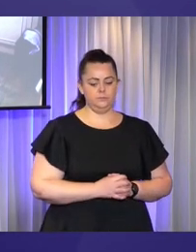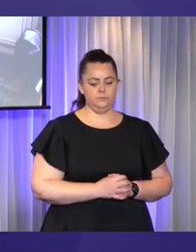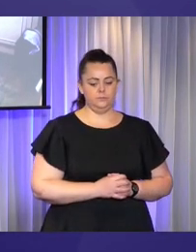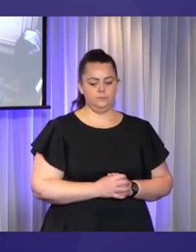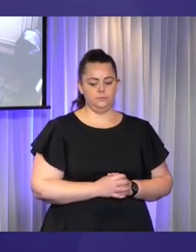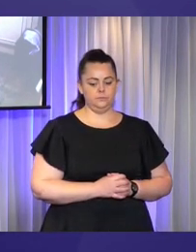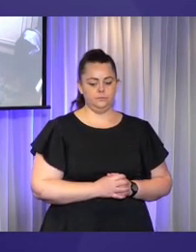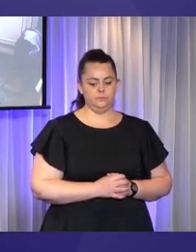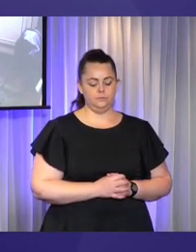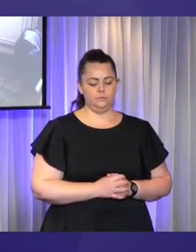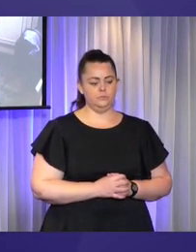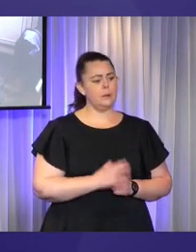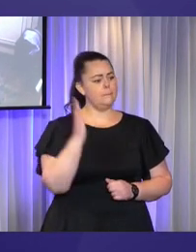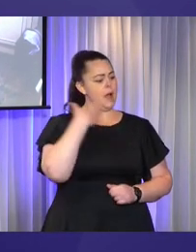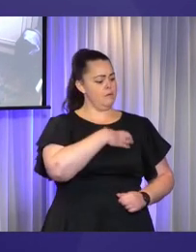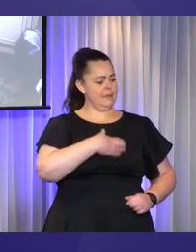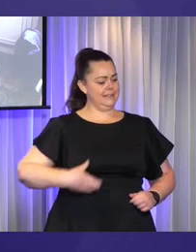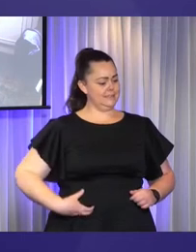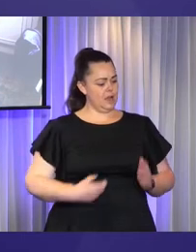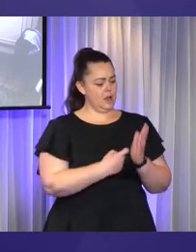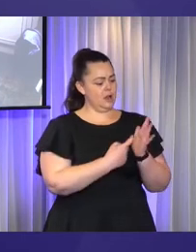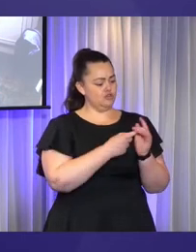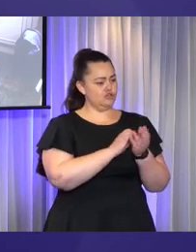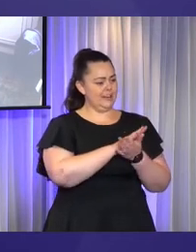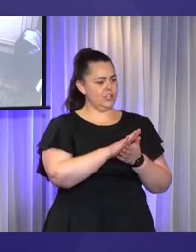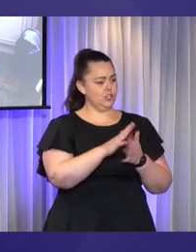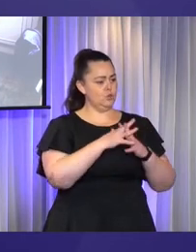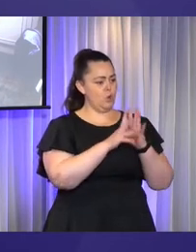talked about how people with disabilities are also carers.